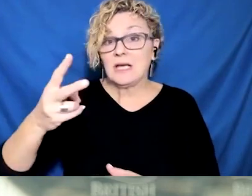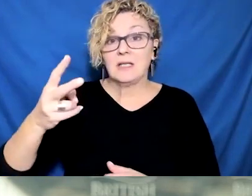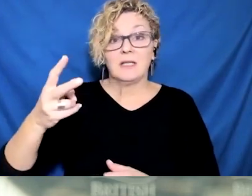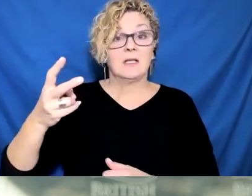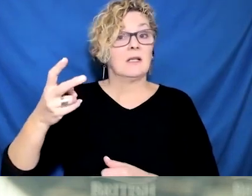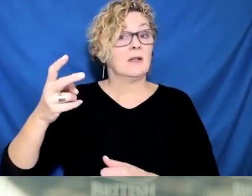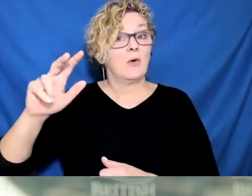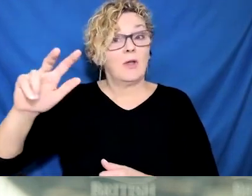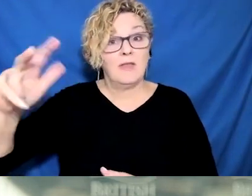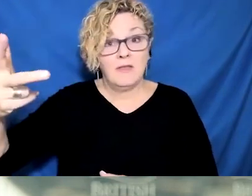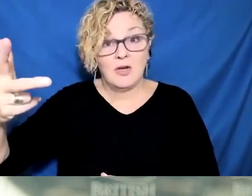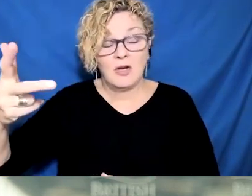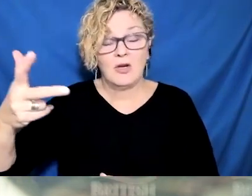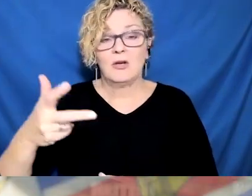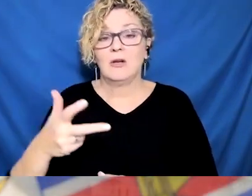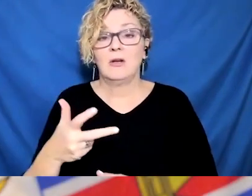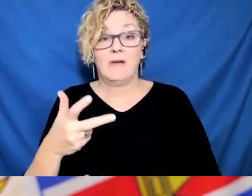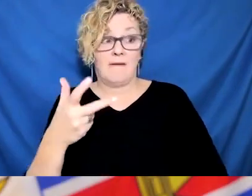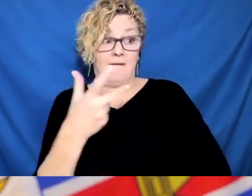happy to take your questions.